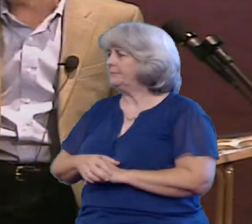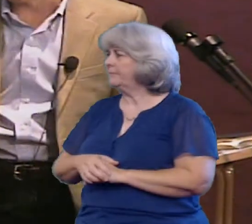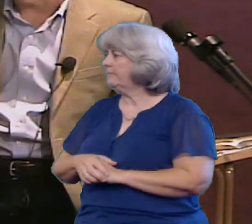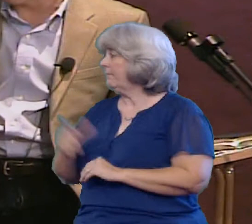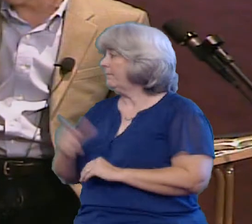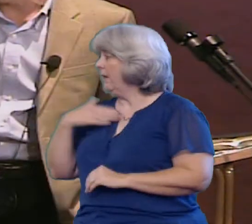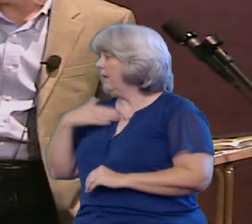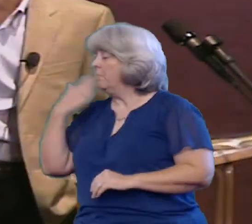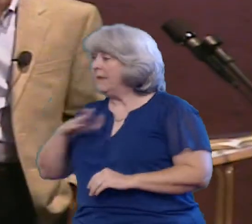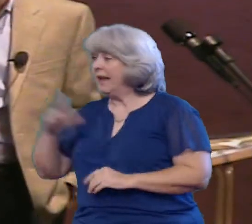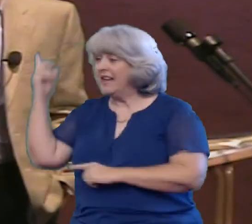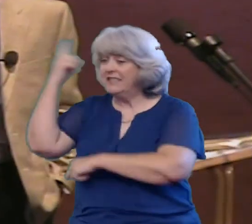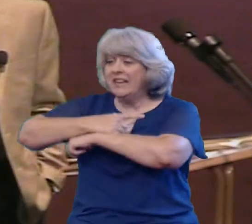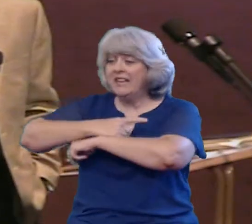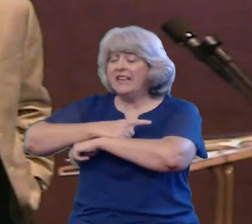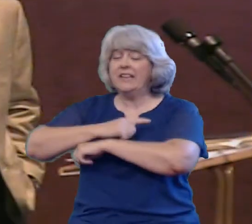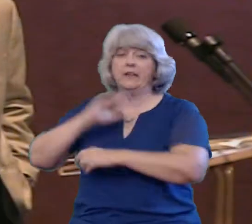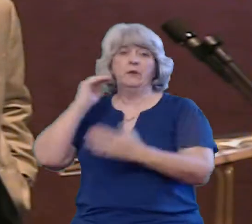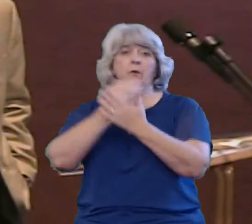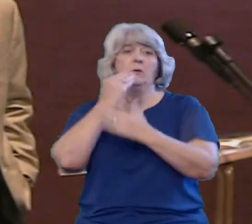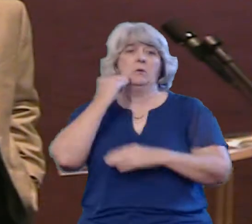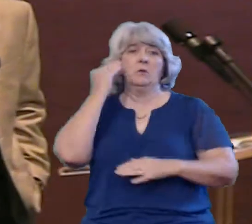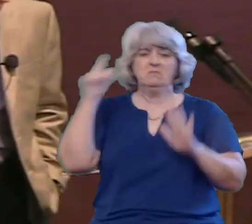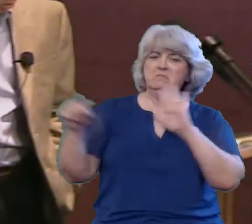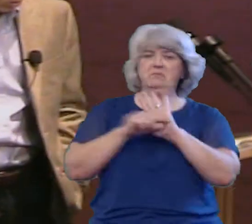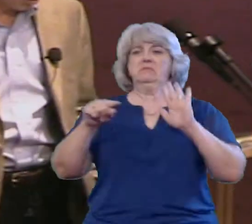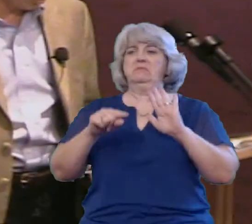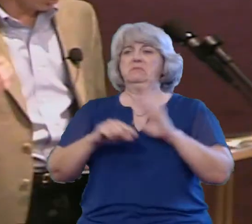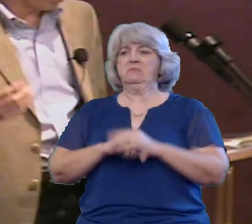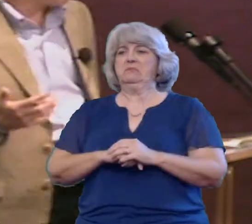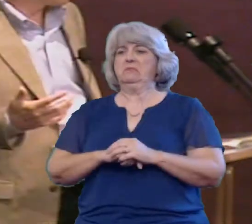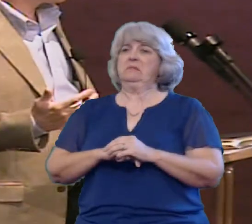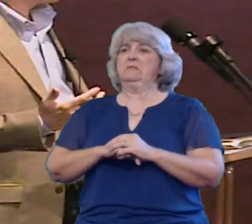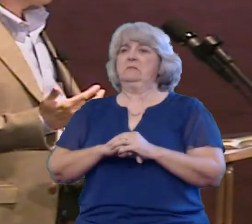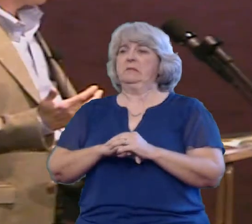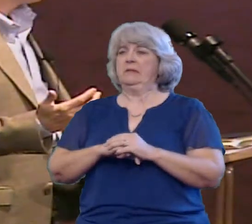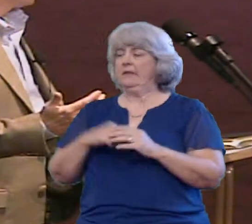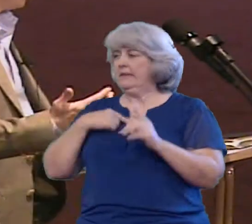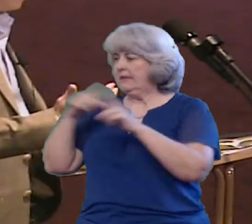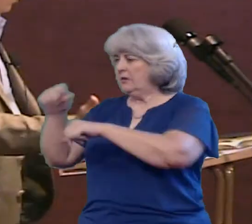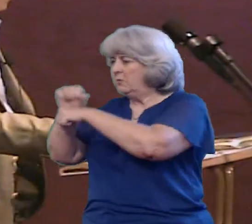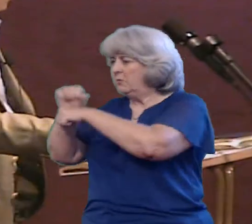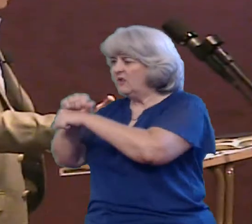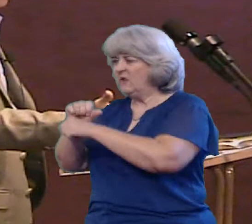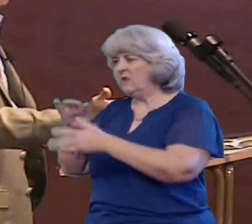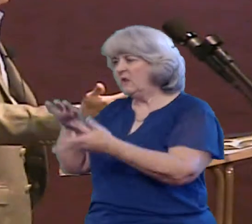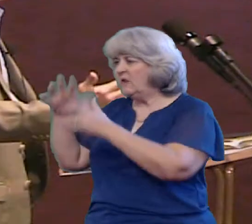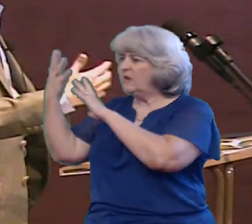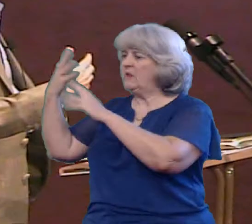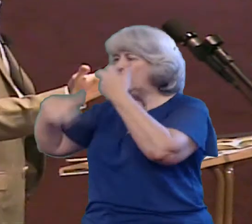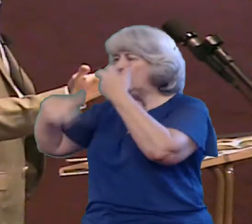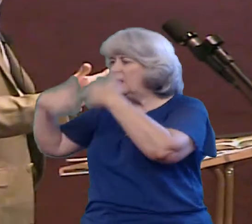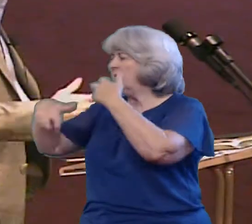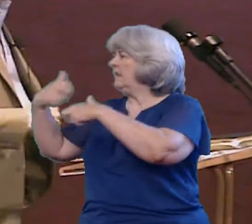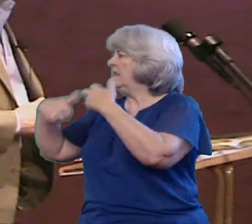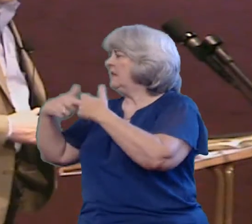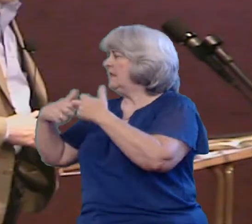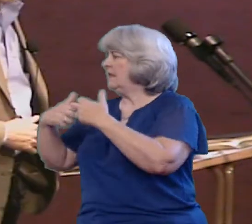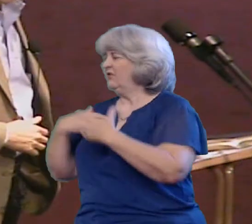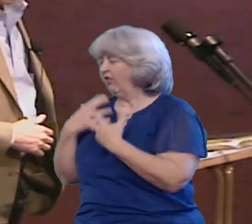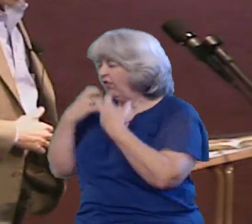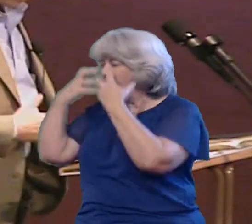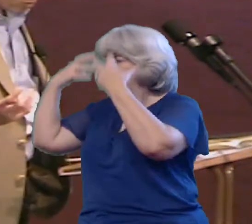and we bring it home We go to work or someone puts us in a bad mood and what do we do? We take that out on others